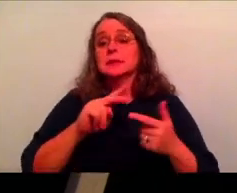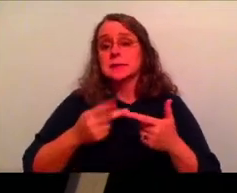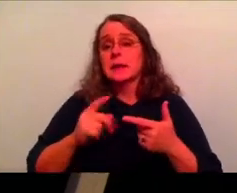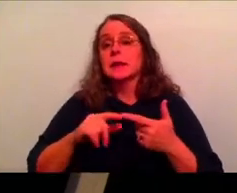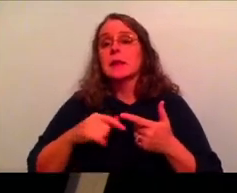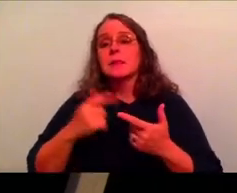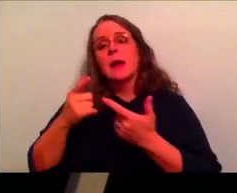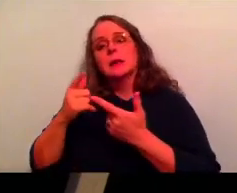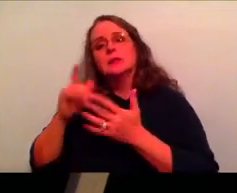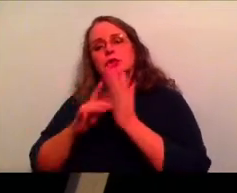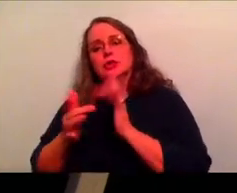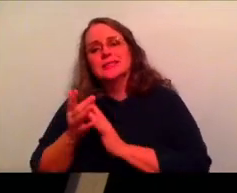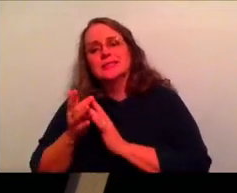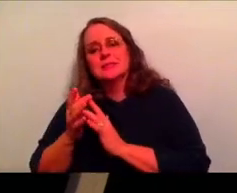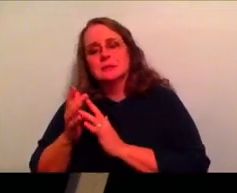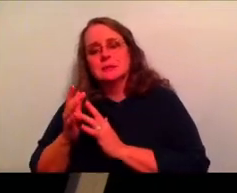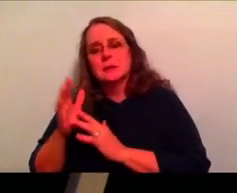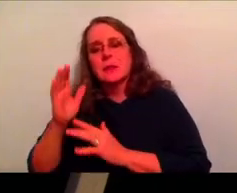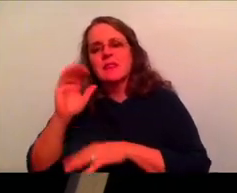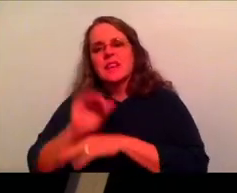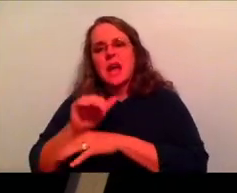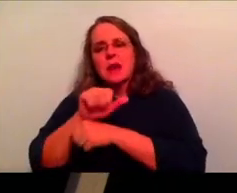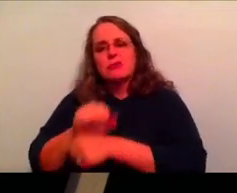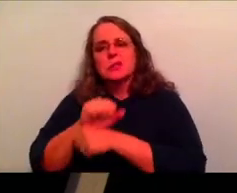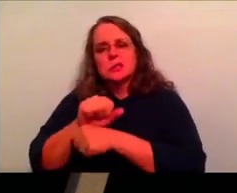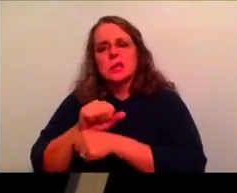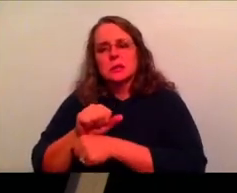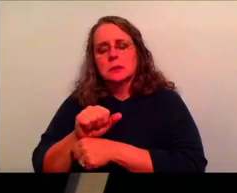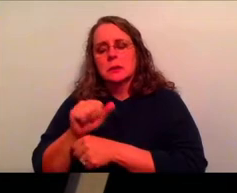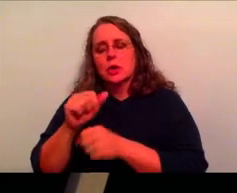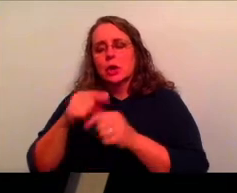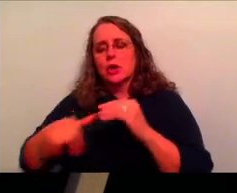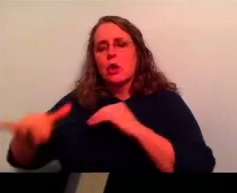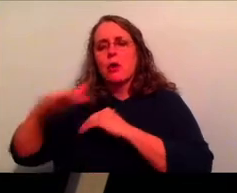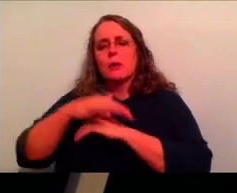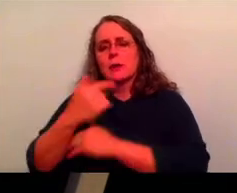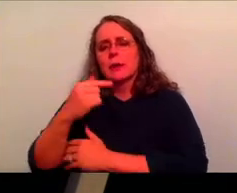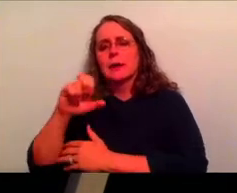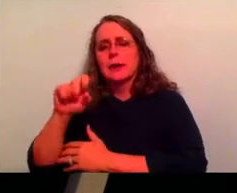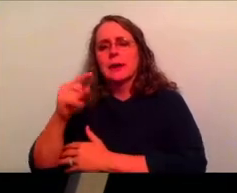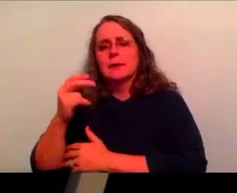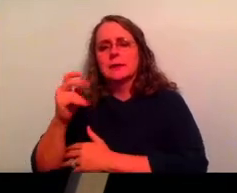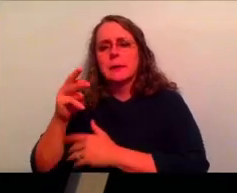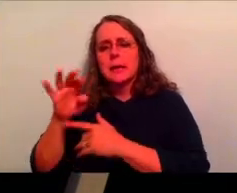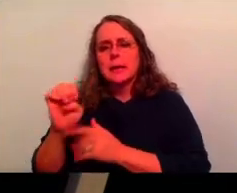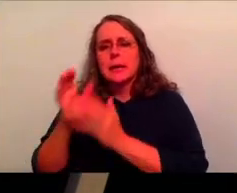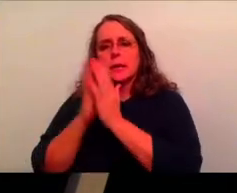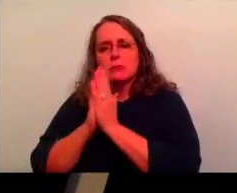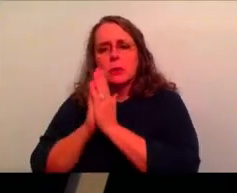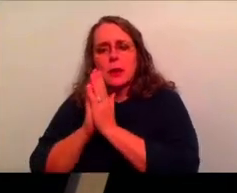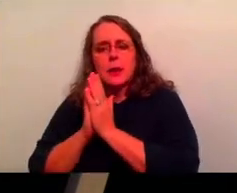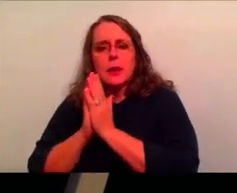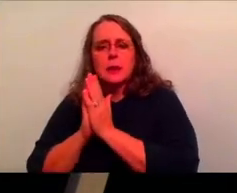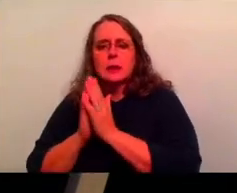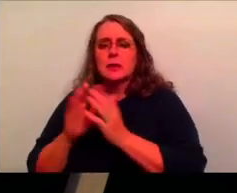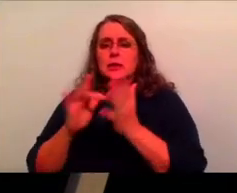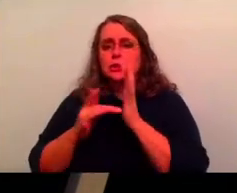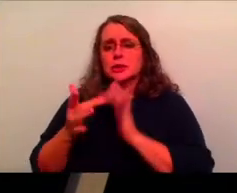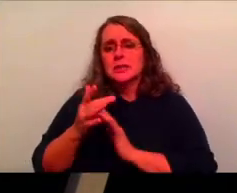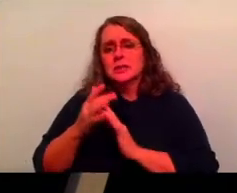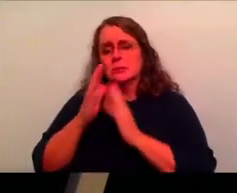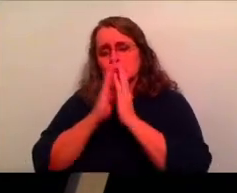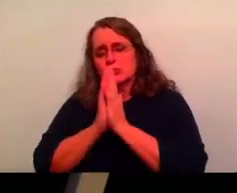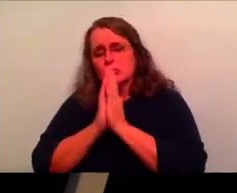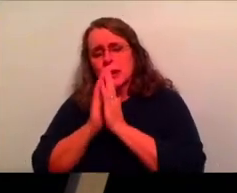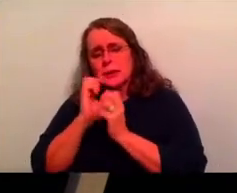know this moment, the night he's arrested, right? Jesus is, is, is praying and he's talking to the father. the scripture talks about him sweating blood because of what he